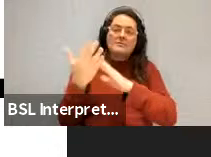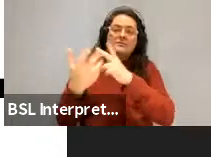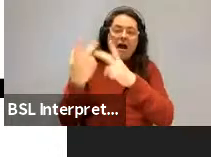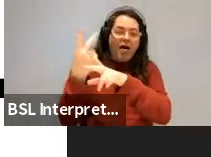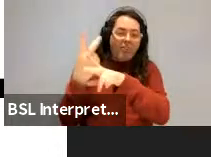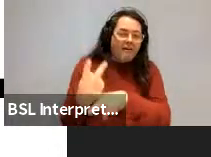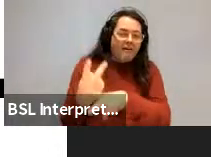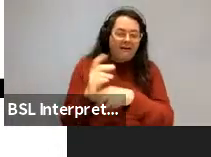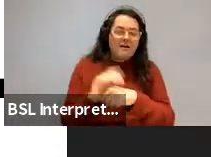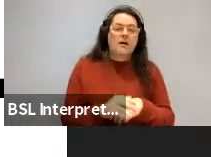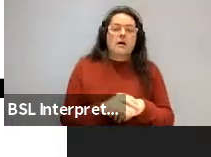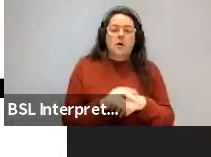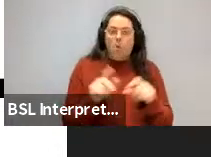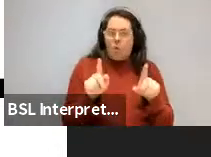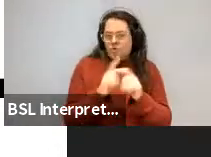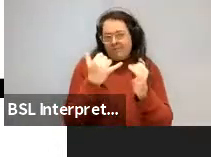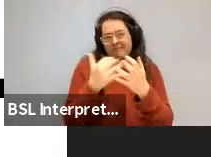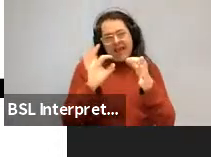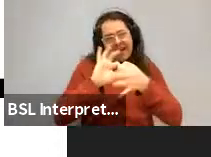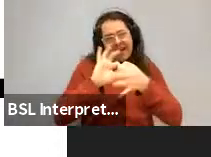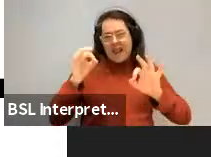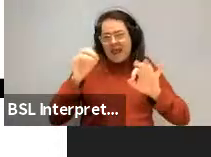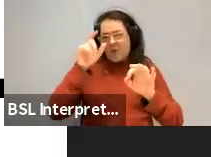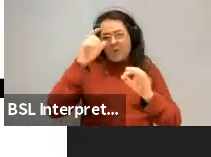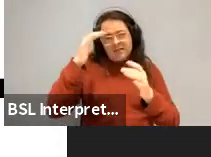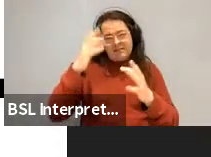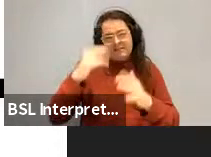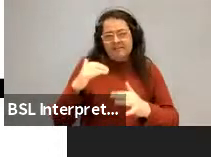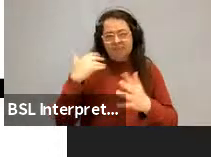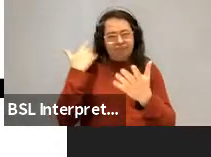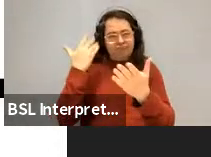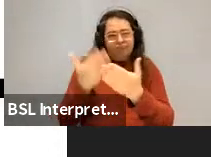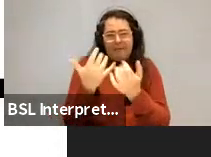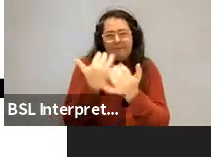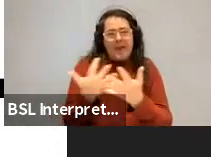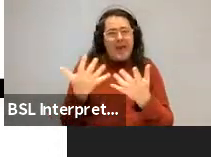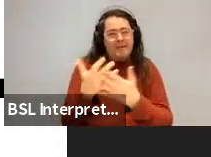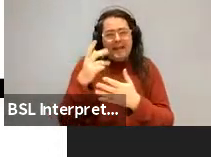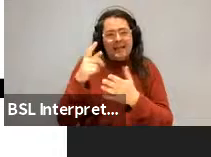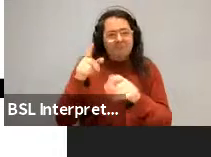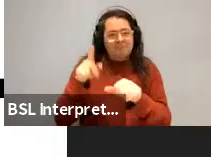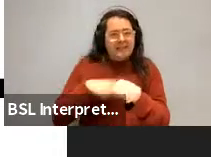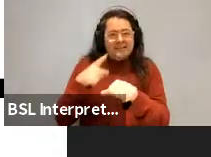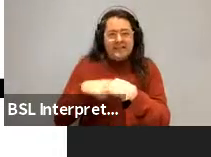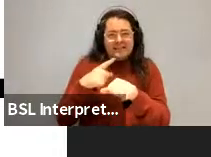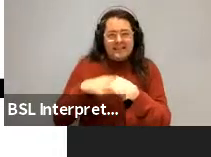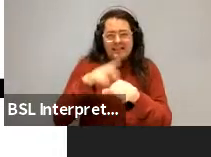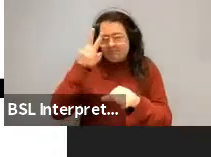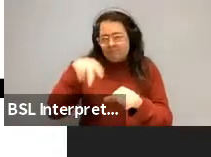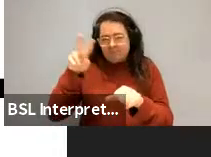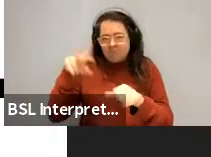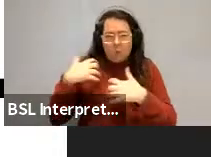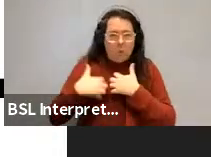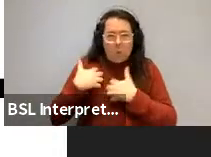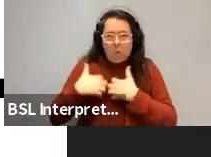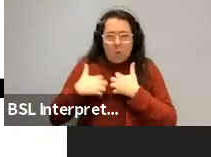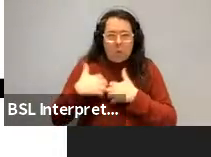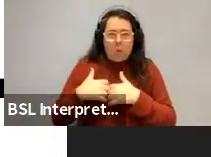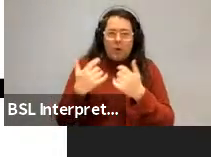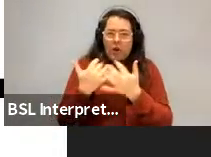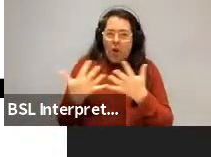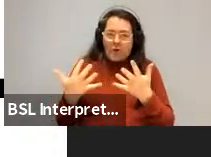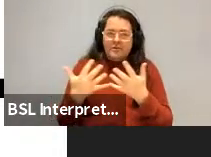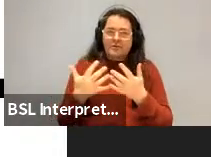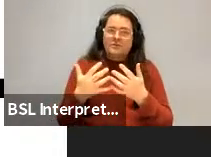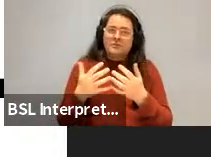And then linguists, many, many linguists over, over many years who I've read so many things of, which are so, uh, fascinating, including, you know, predominantly here,